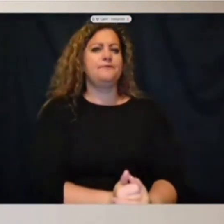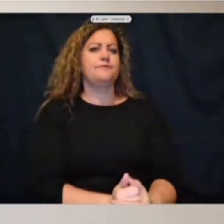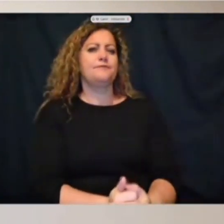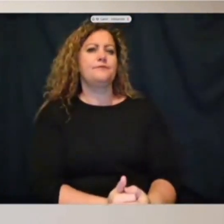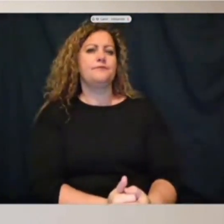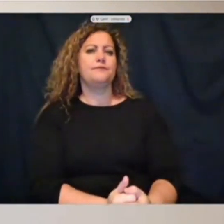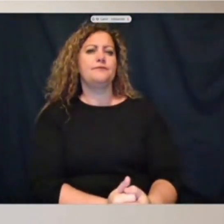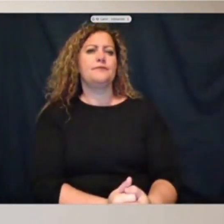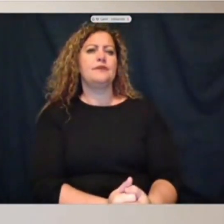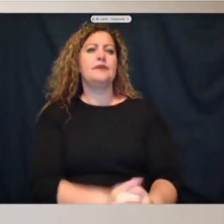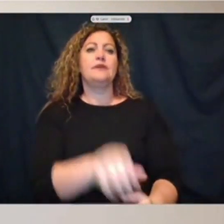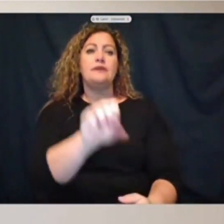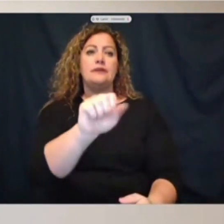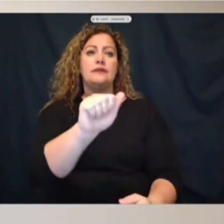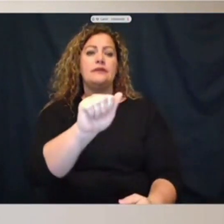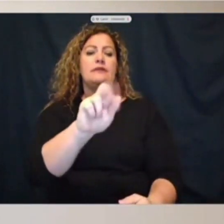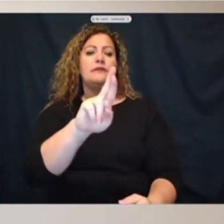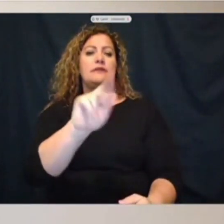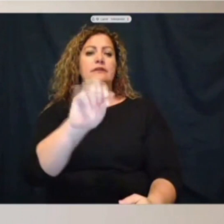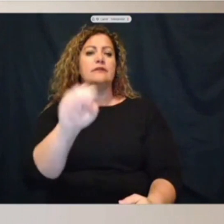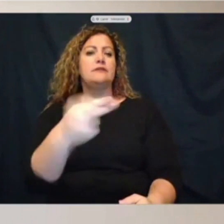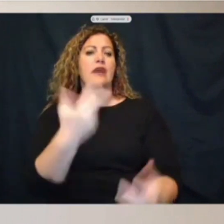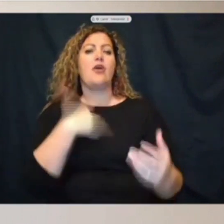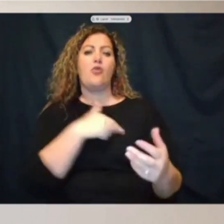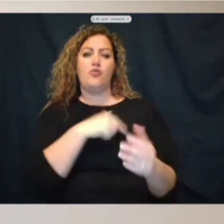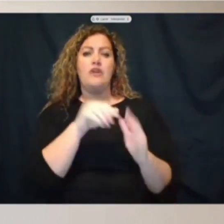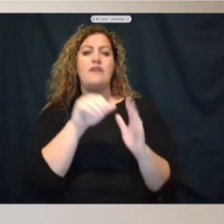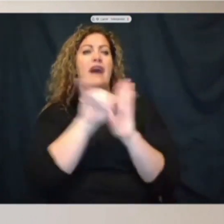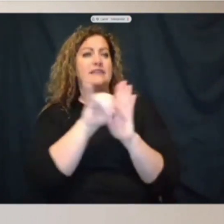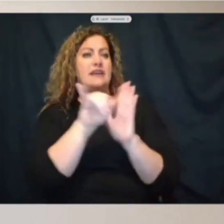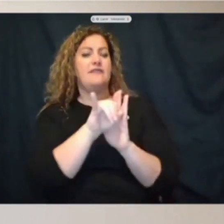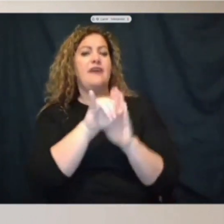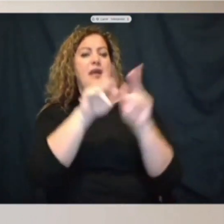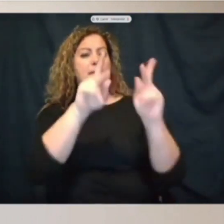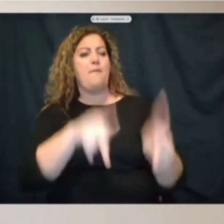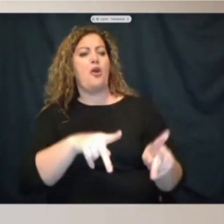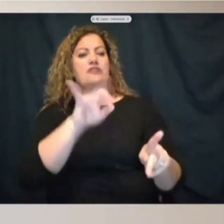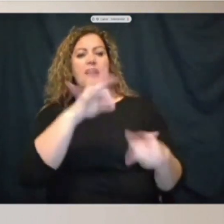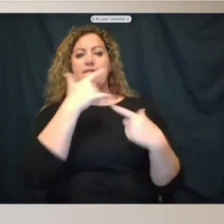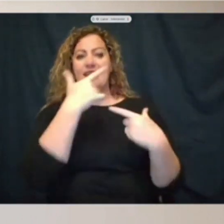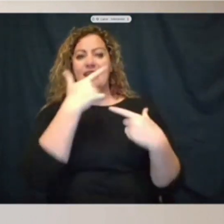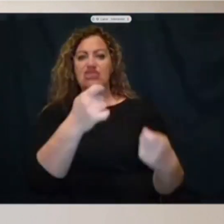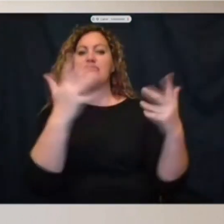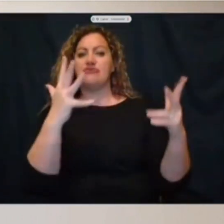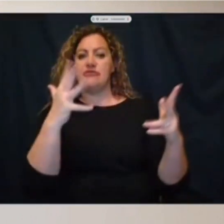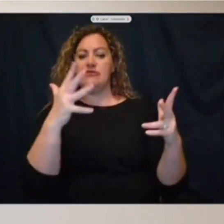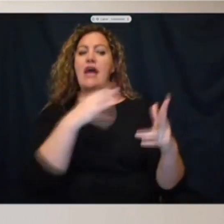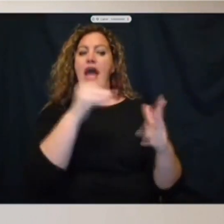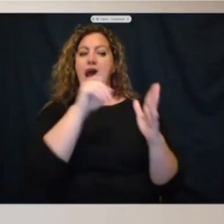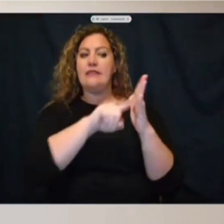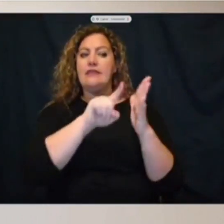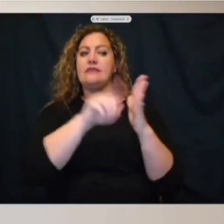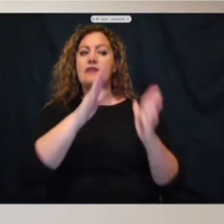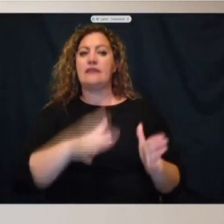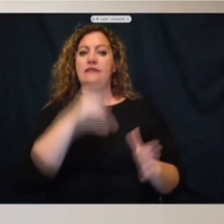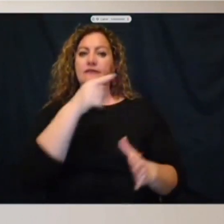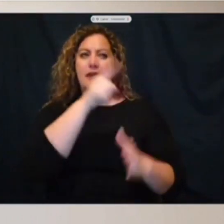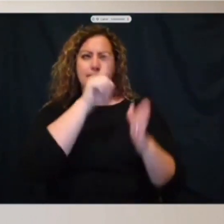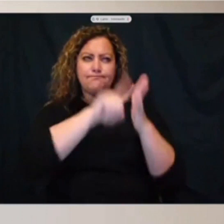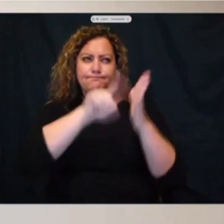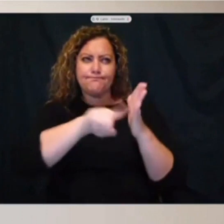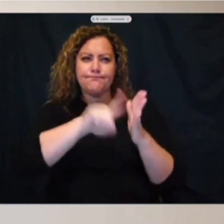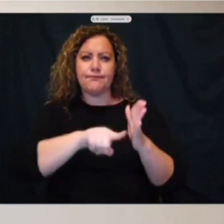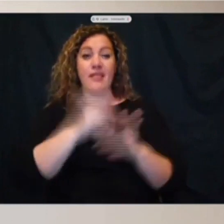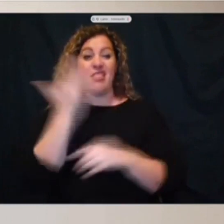Sarah D we've identified persons of interest in this case, and the detectives are working those leads. There was a lot of work that was done last